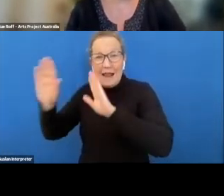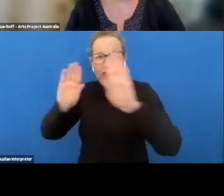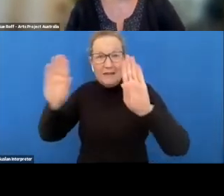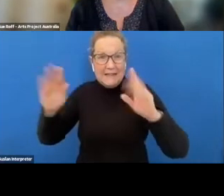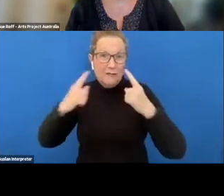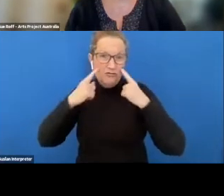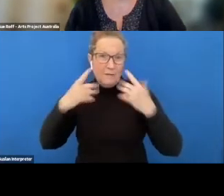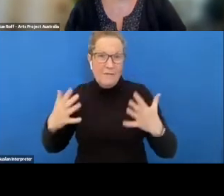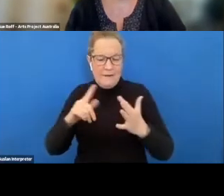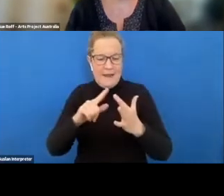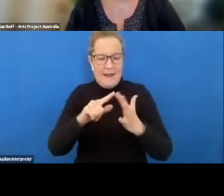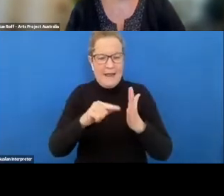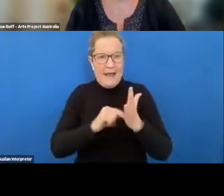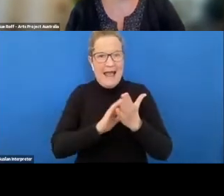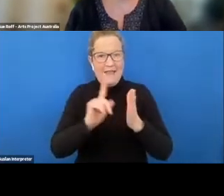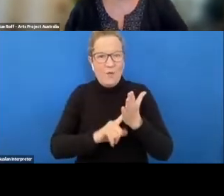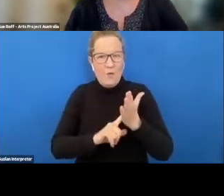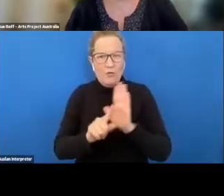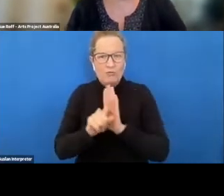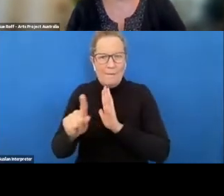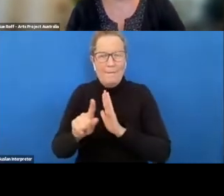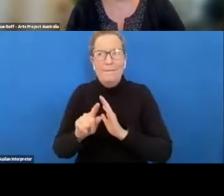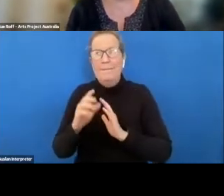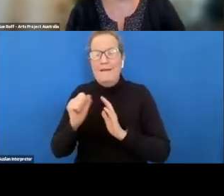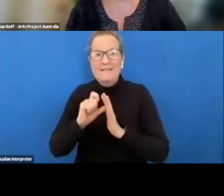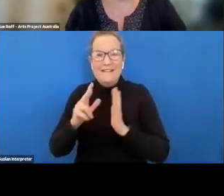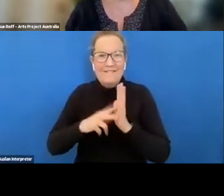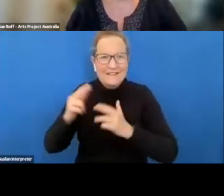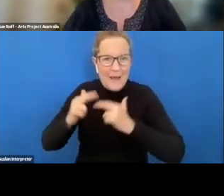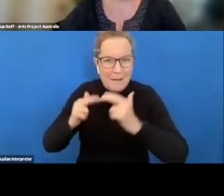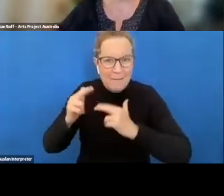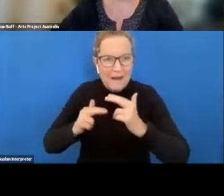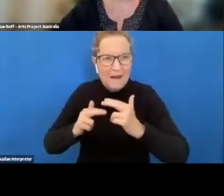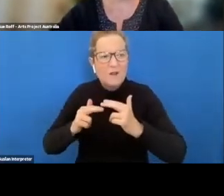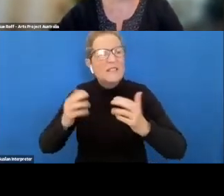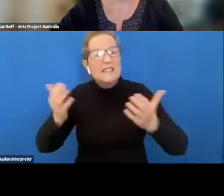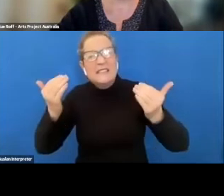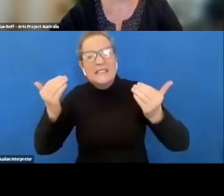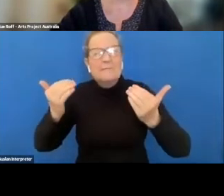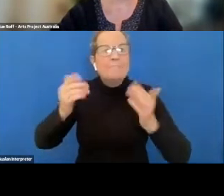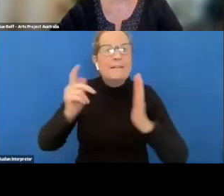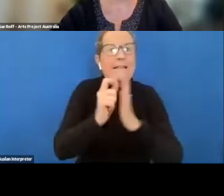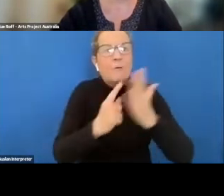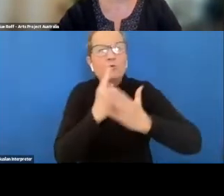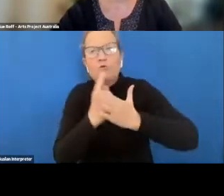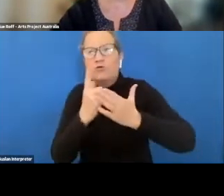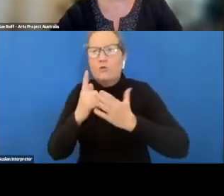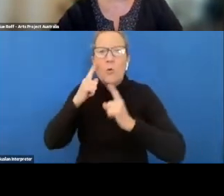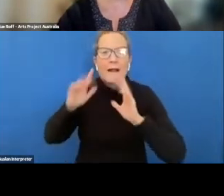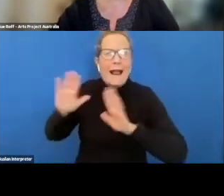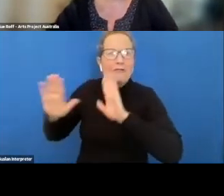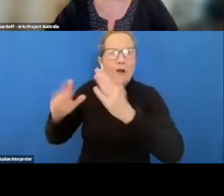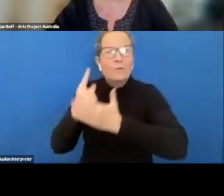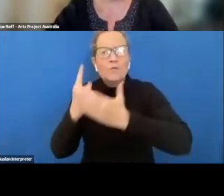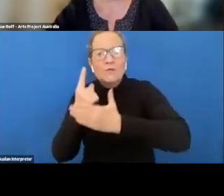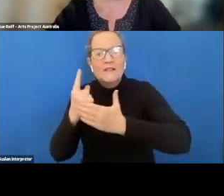and does all the cv development proactively seeking exhibitions and sales opportunities for artists which is